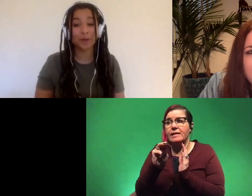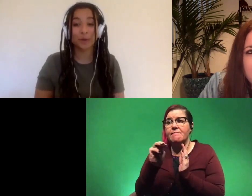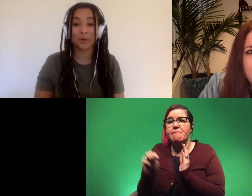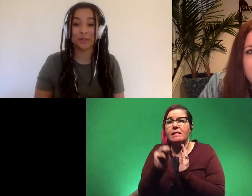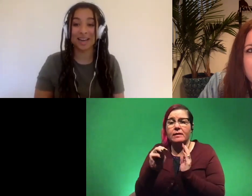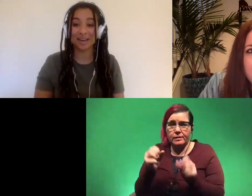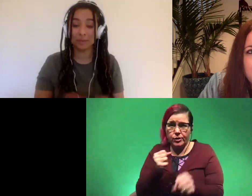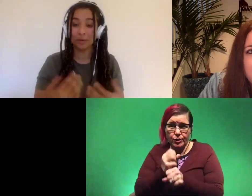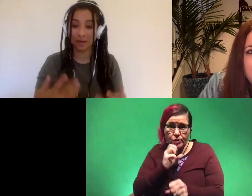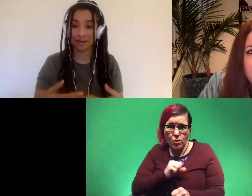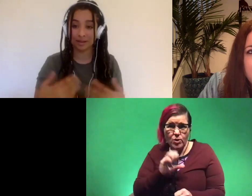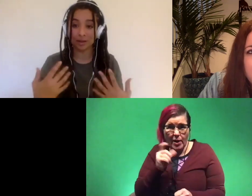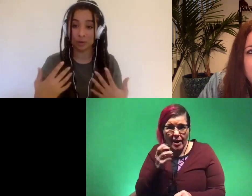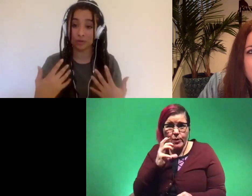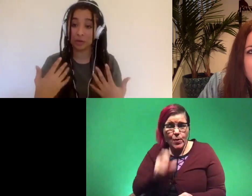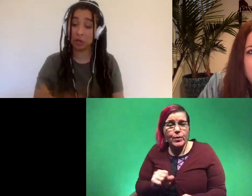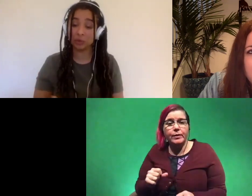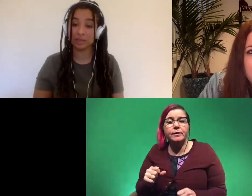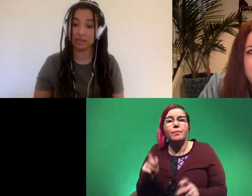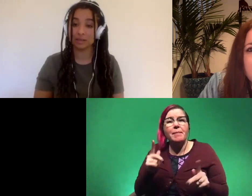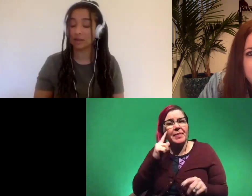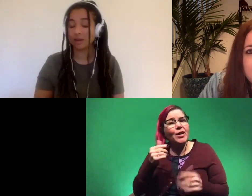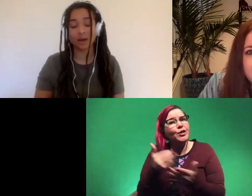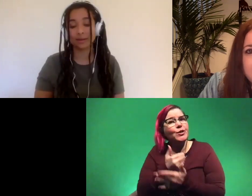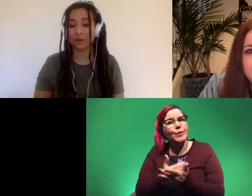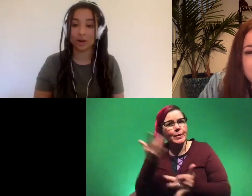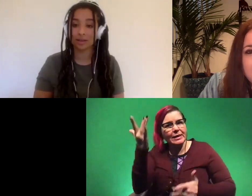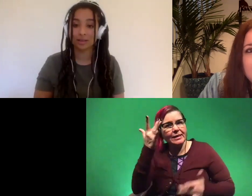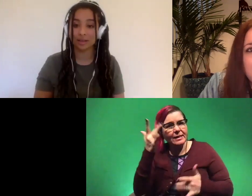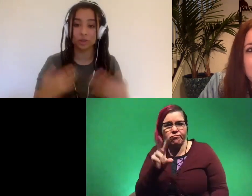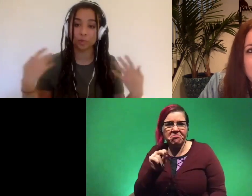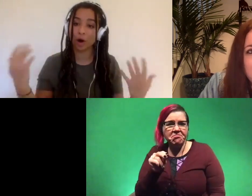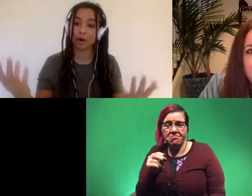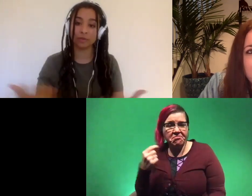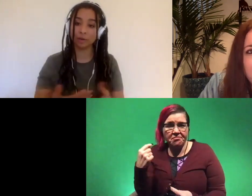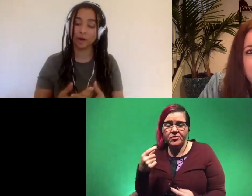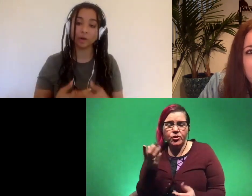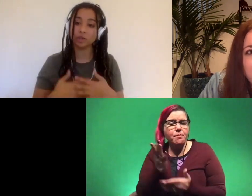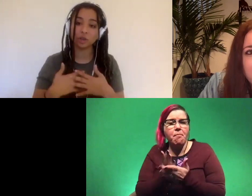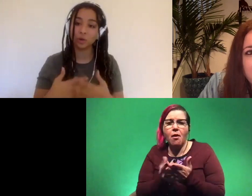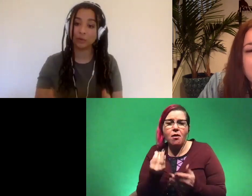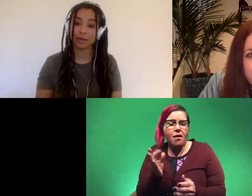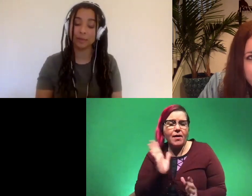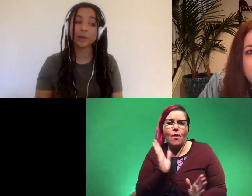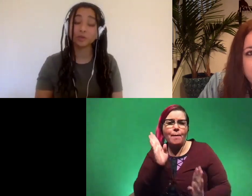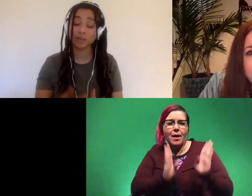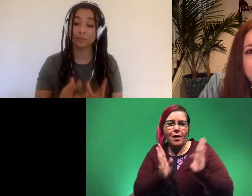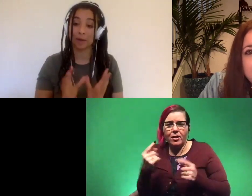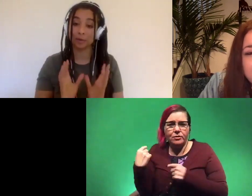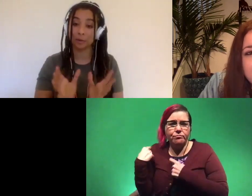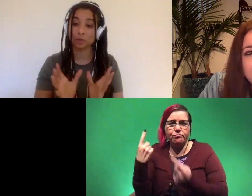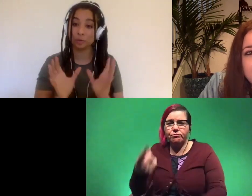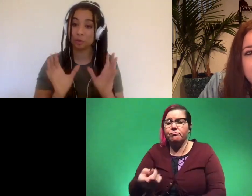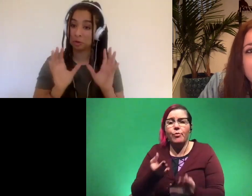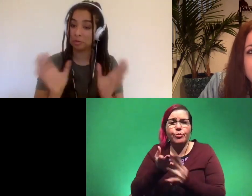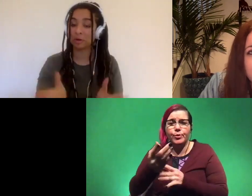it's pretty old and people think that those are very new diseases and and they're not they're just part of our biology throughout time so that's something